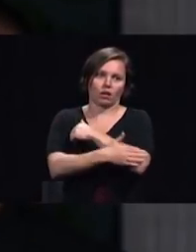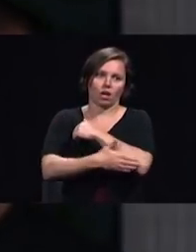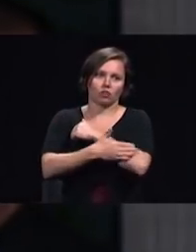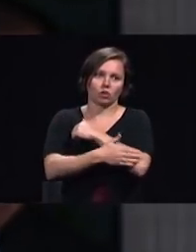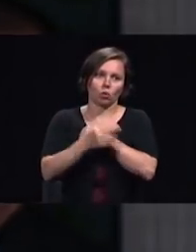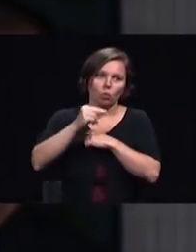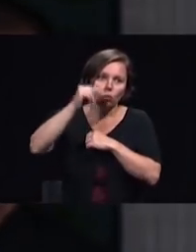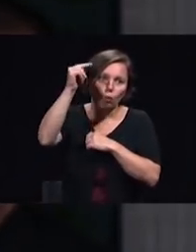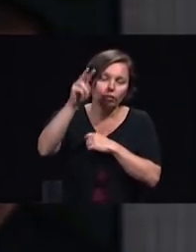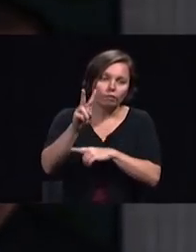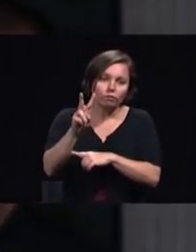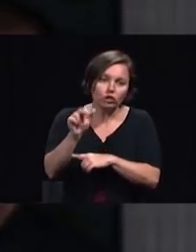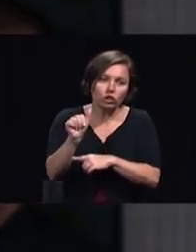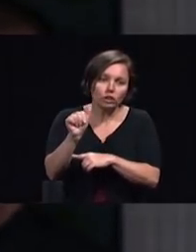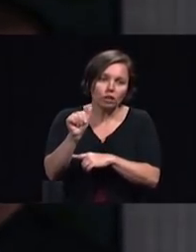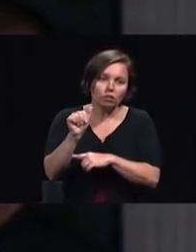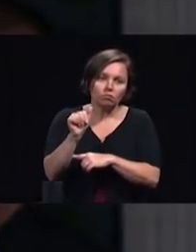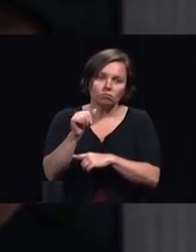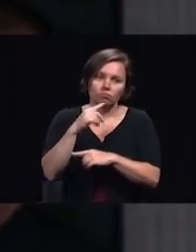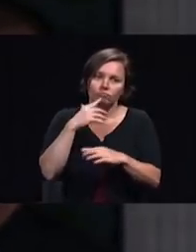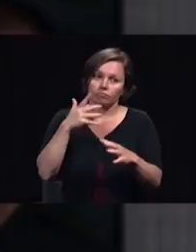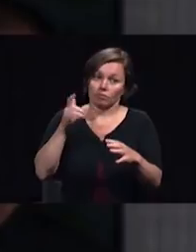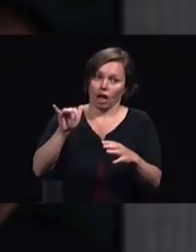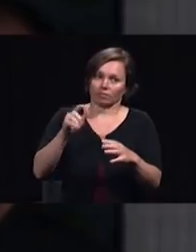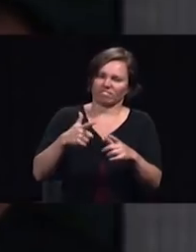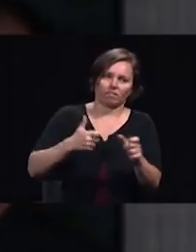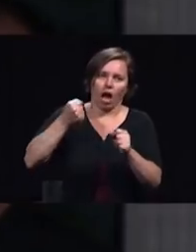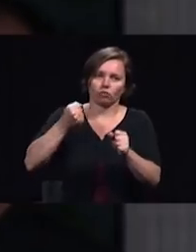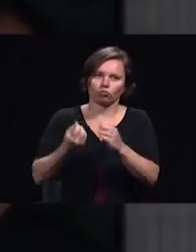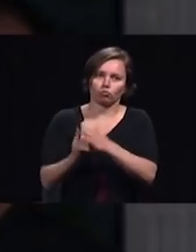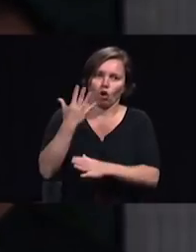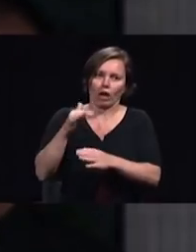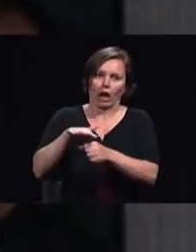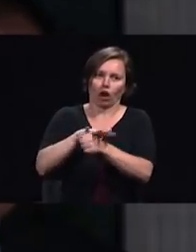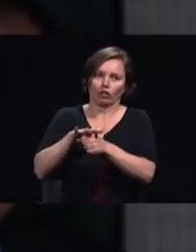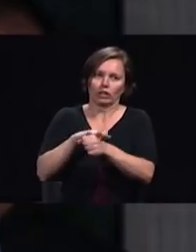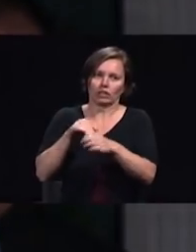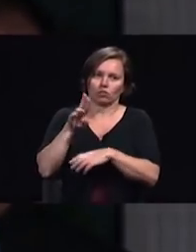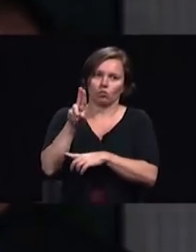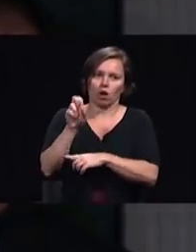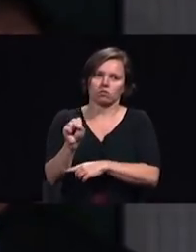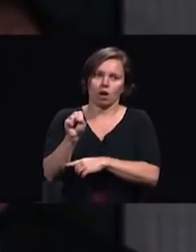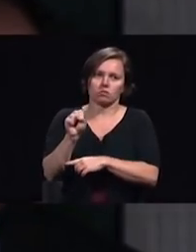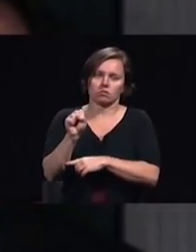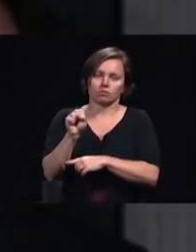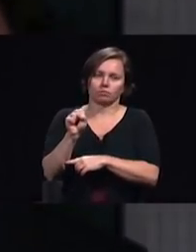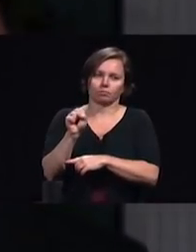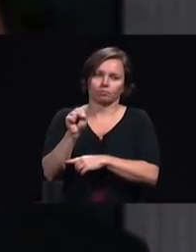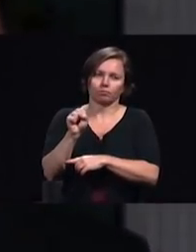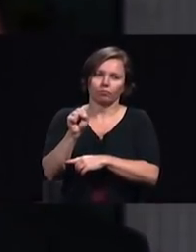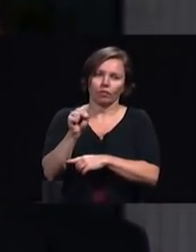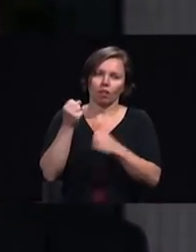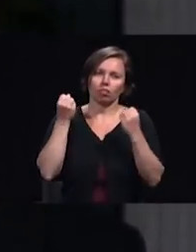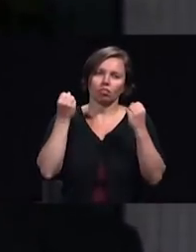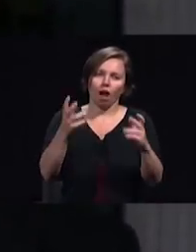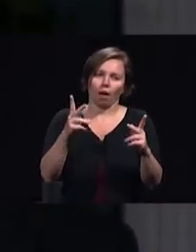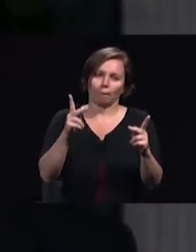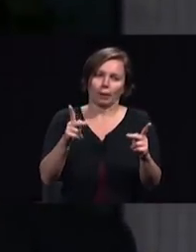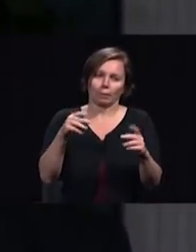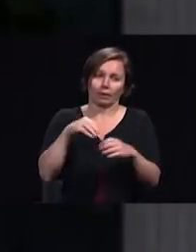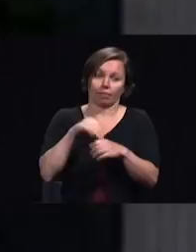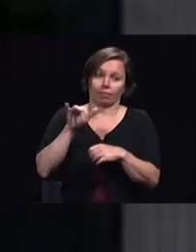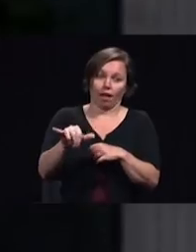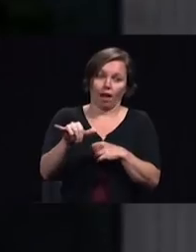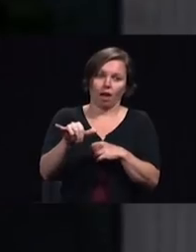of the fastest growing areas in the entire state and thousands of people within that live within